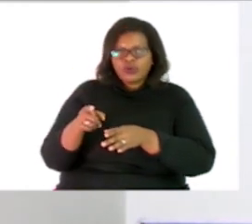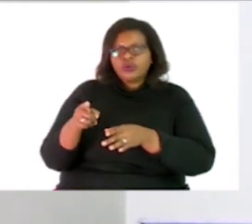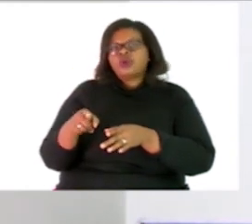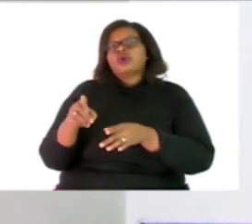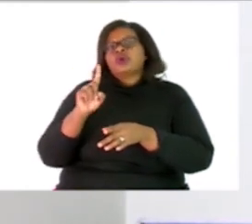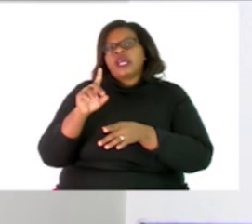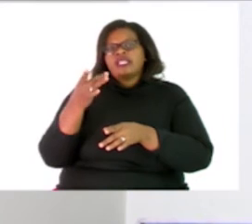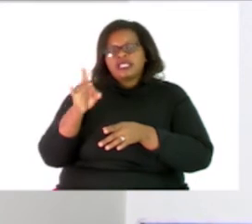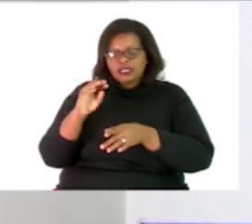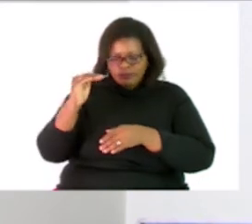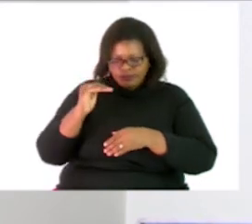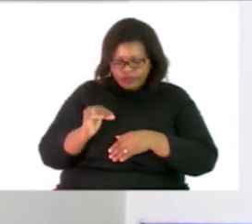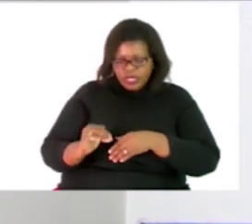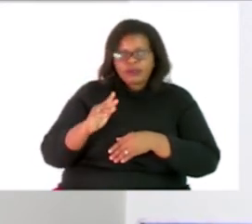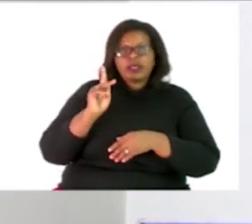also 18 here